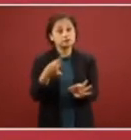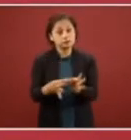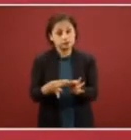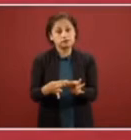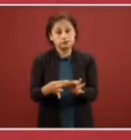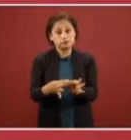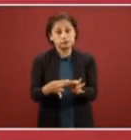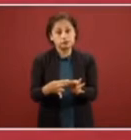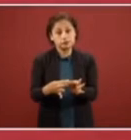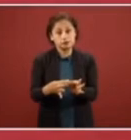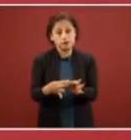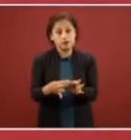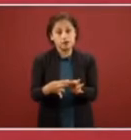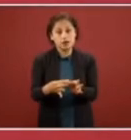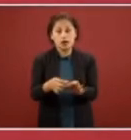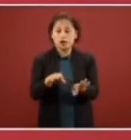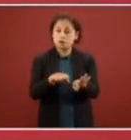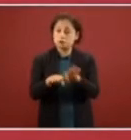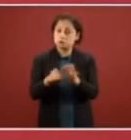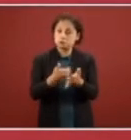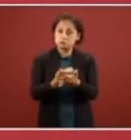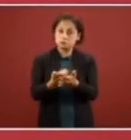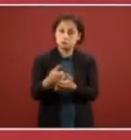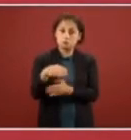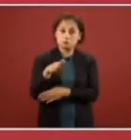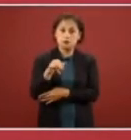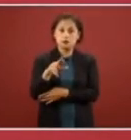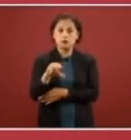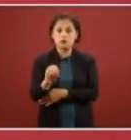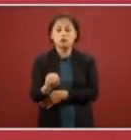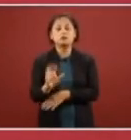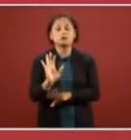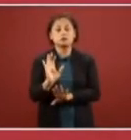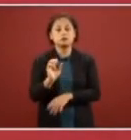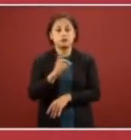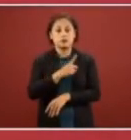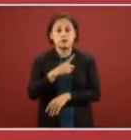mínimo at the very minimum the minimum wage